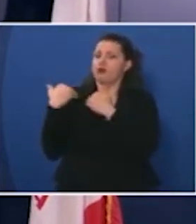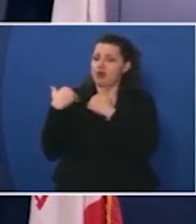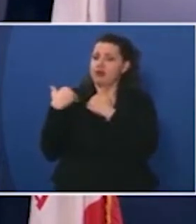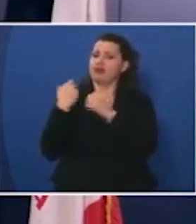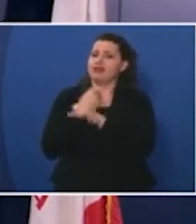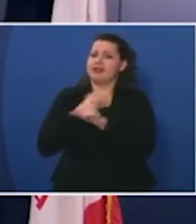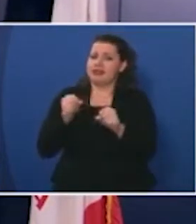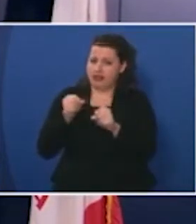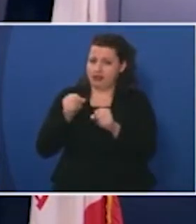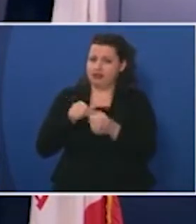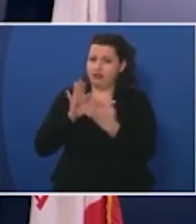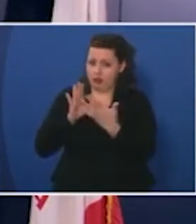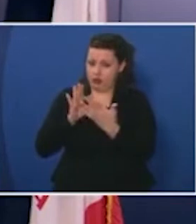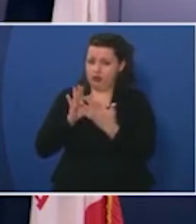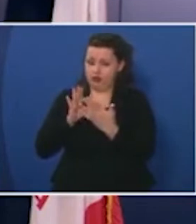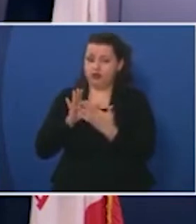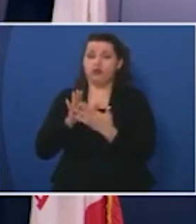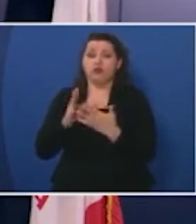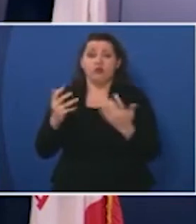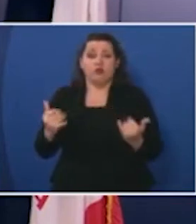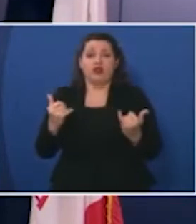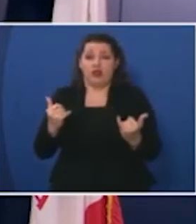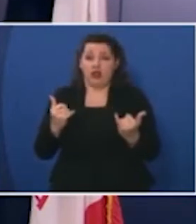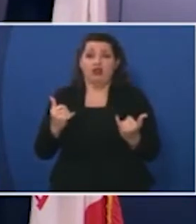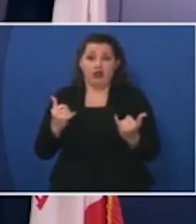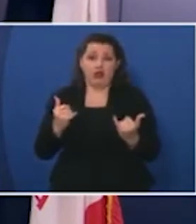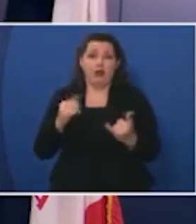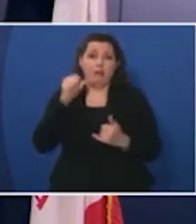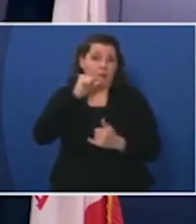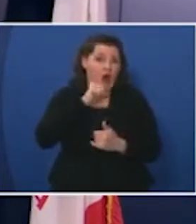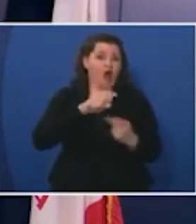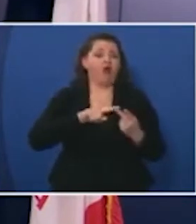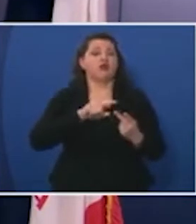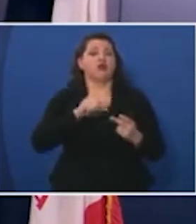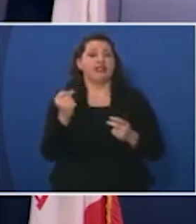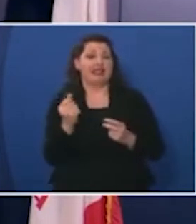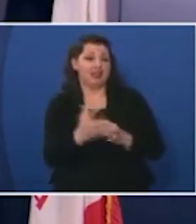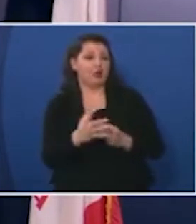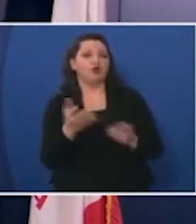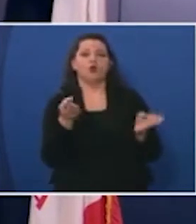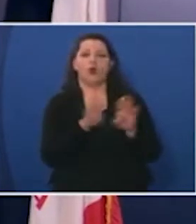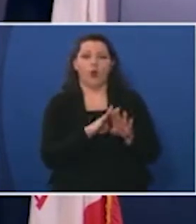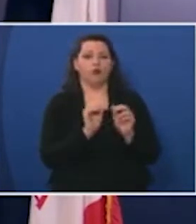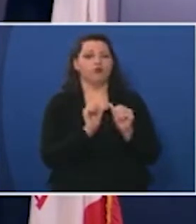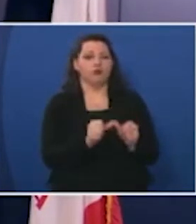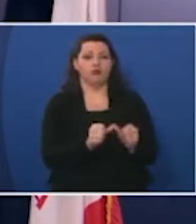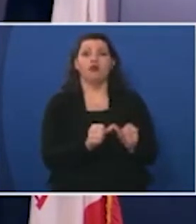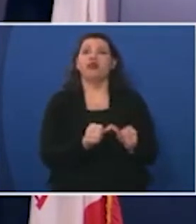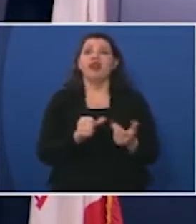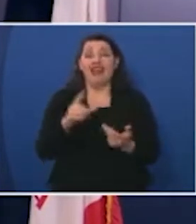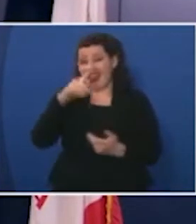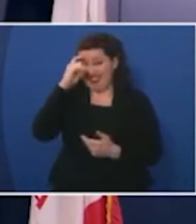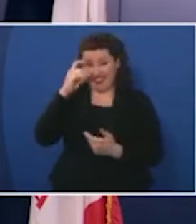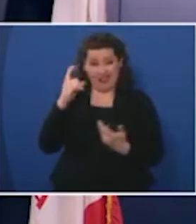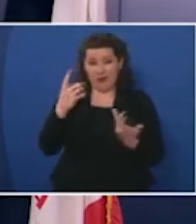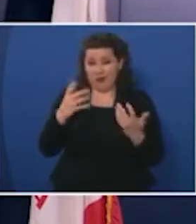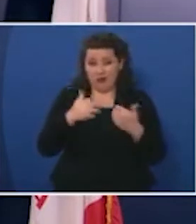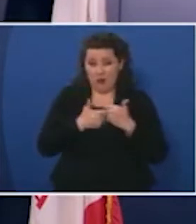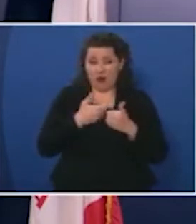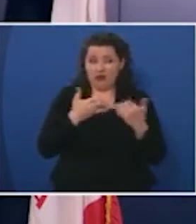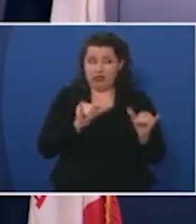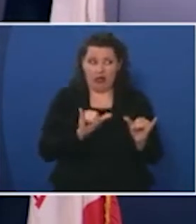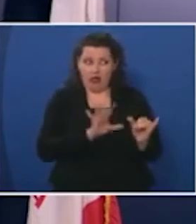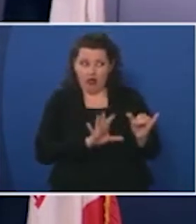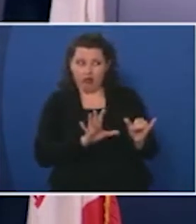safe um approach and so right now those will still remain closed and as i said with even with summer sports we'll continue to look at all the